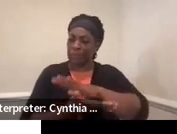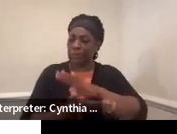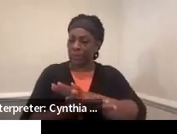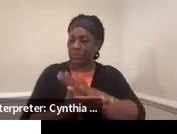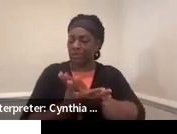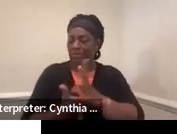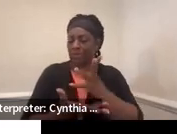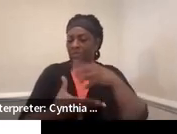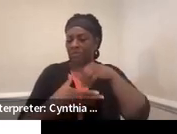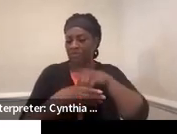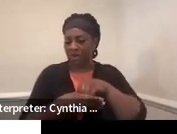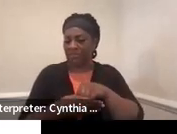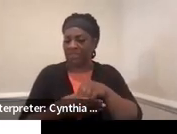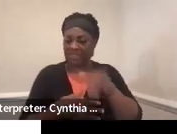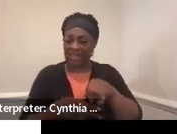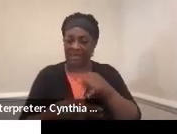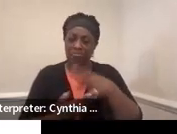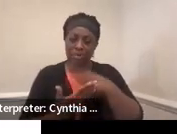program.